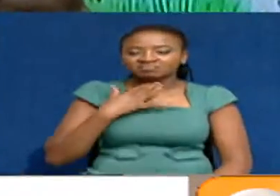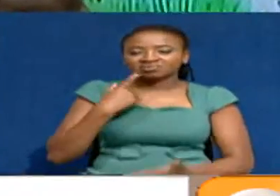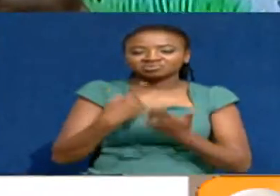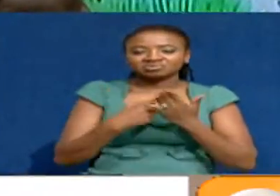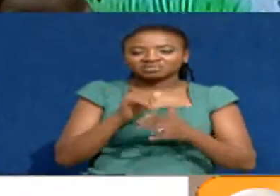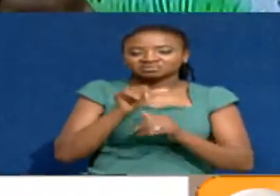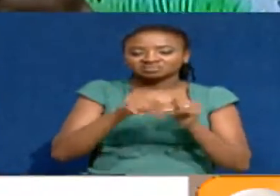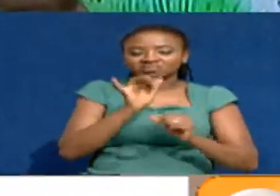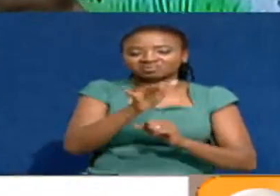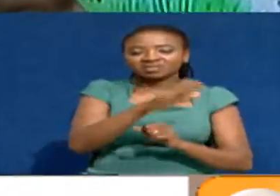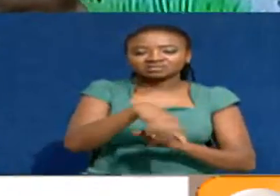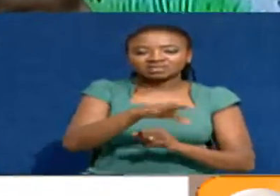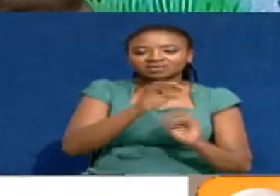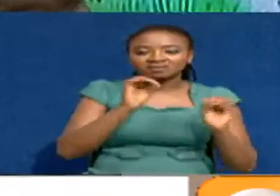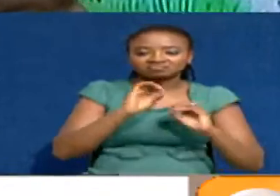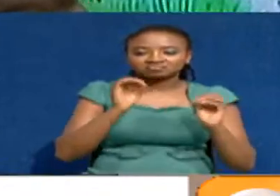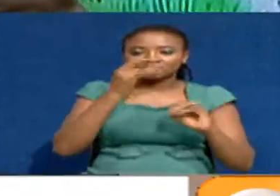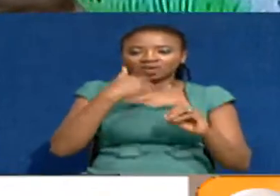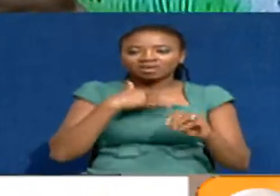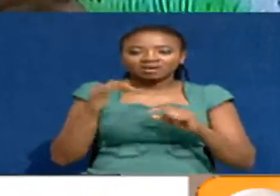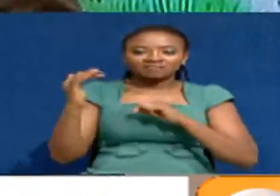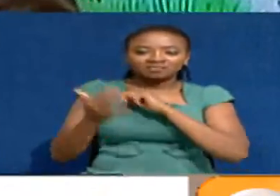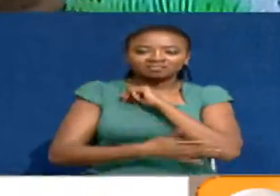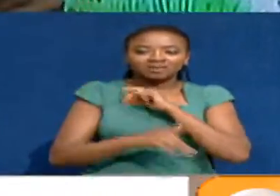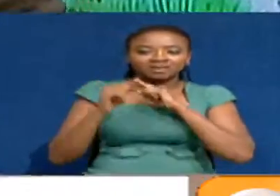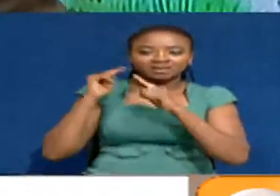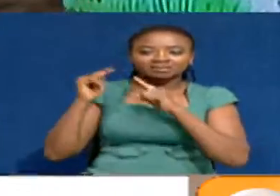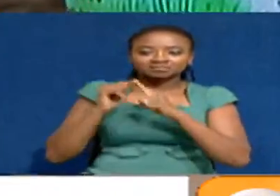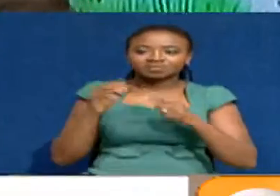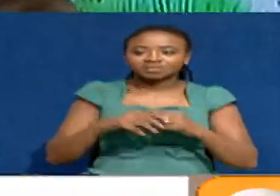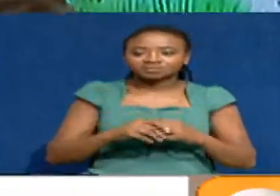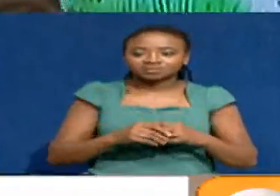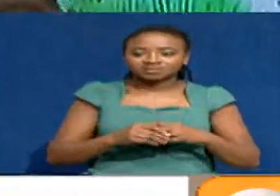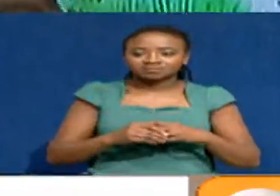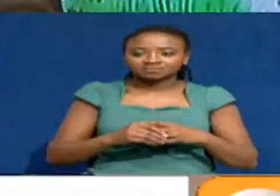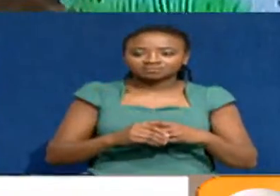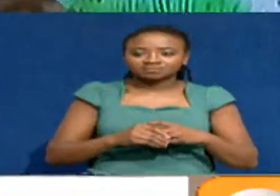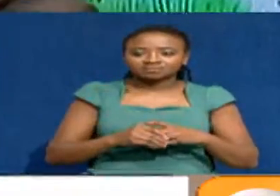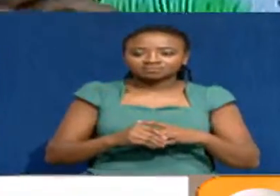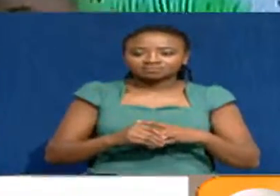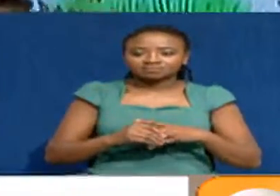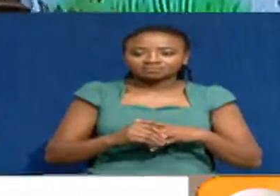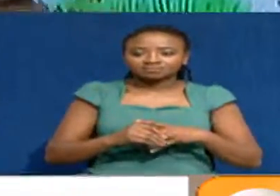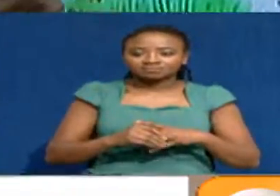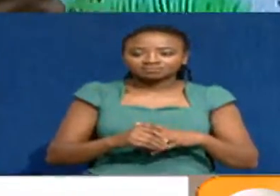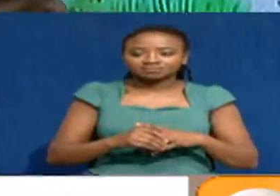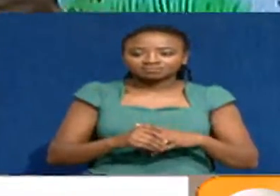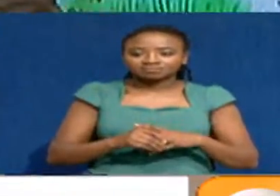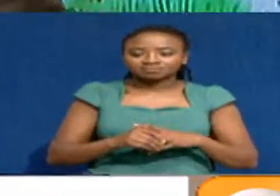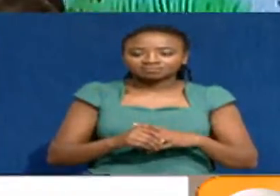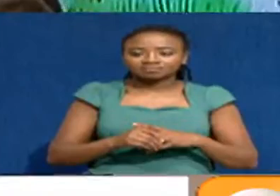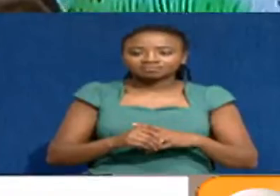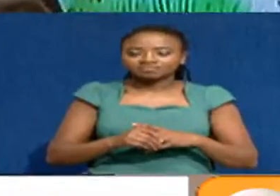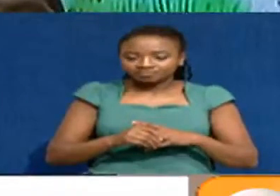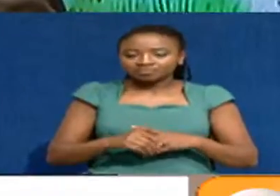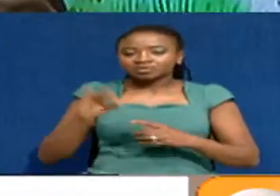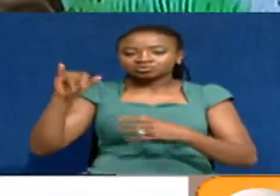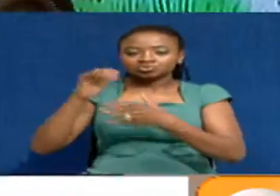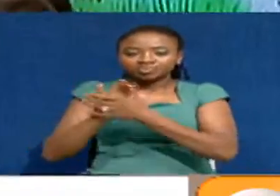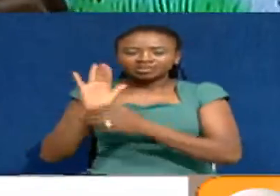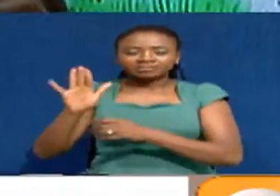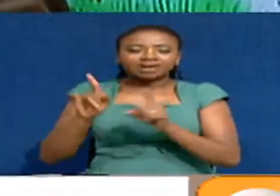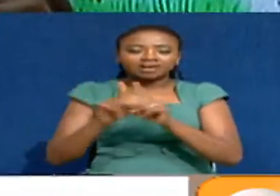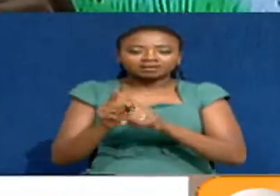went there to bury my uncle. I don't want to talk about it. I'm saying, the Honorable Jeremia Keoni and his colleagues had all the time to do these things. Why now?